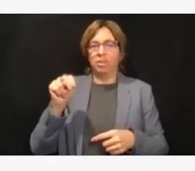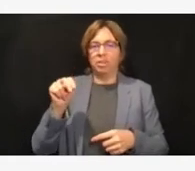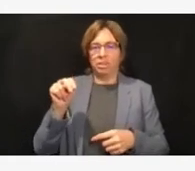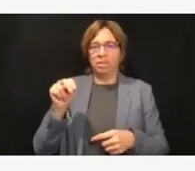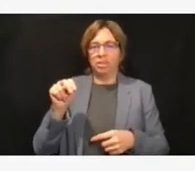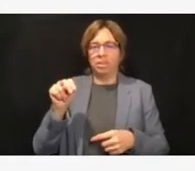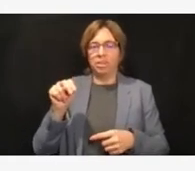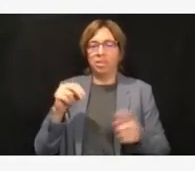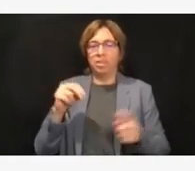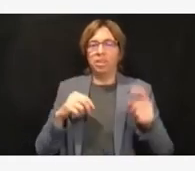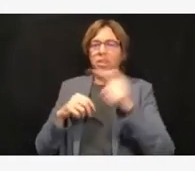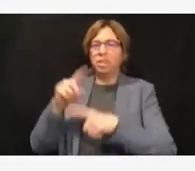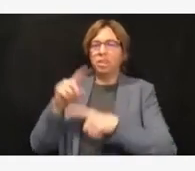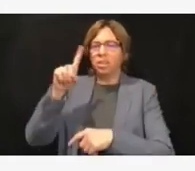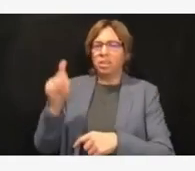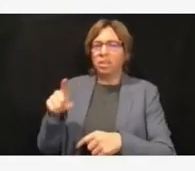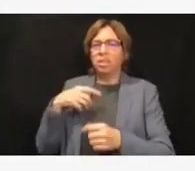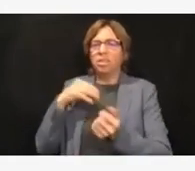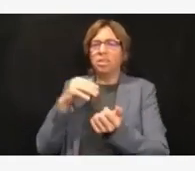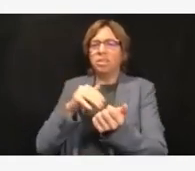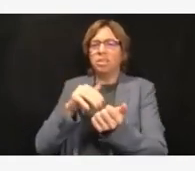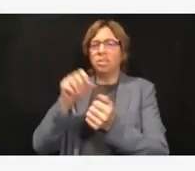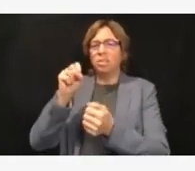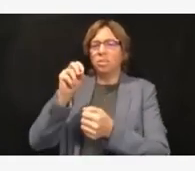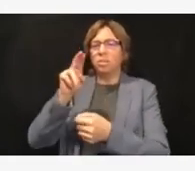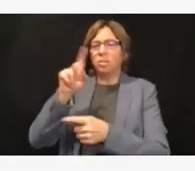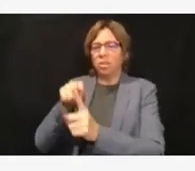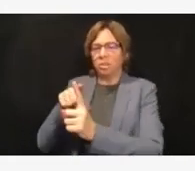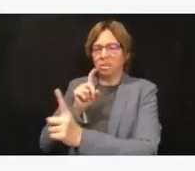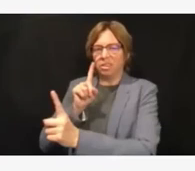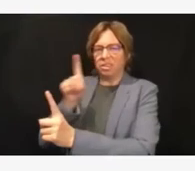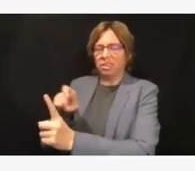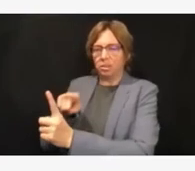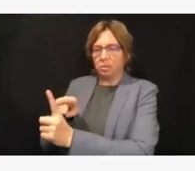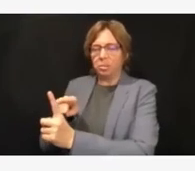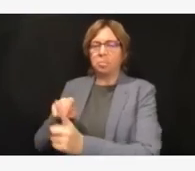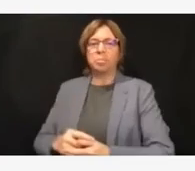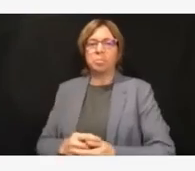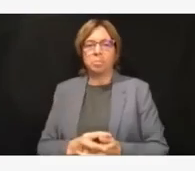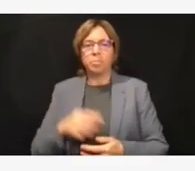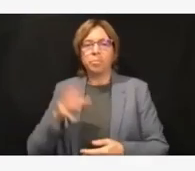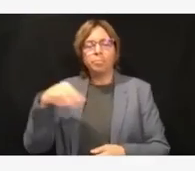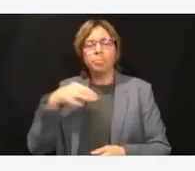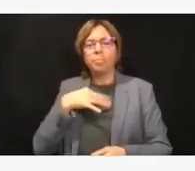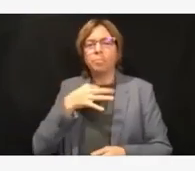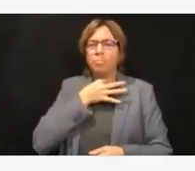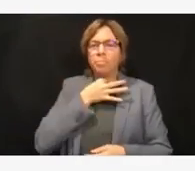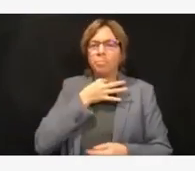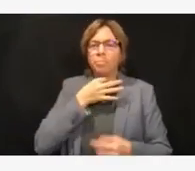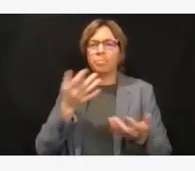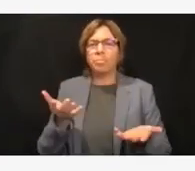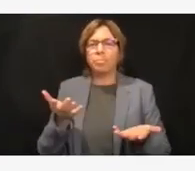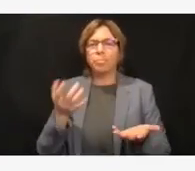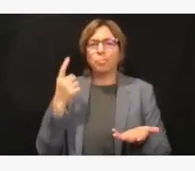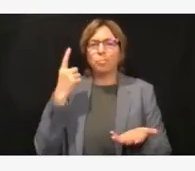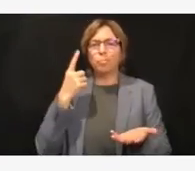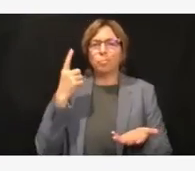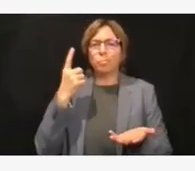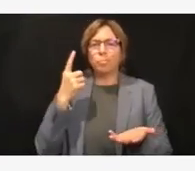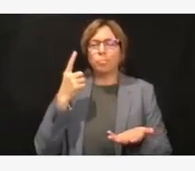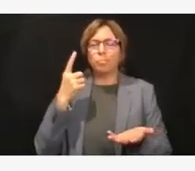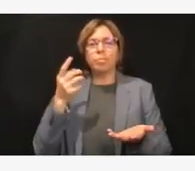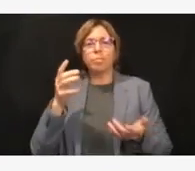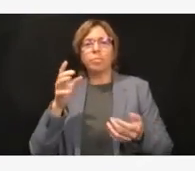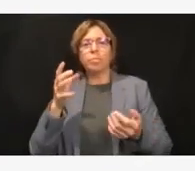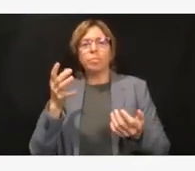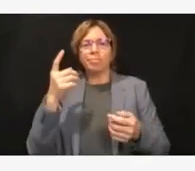I asked the director, you know, if he was able to kind of tell us what the longer-term effects are going to